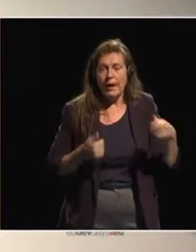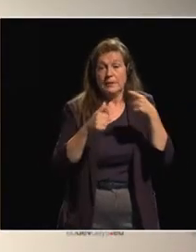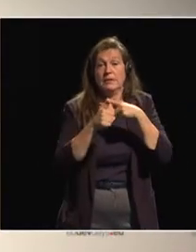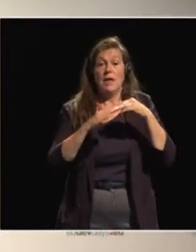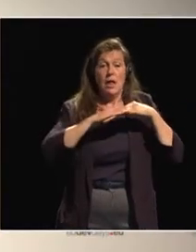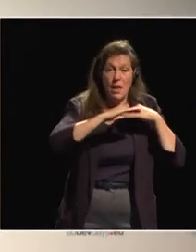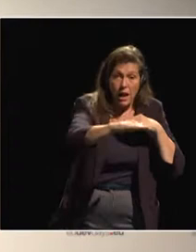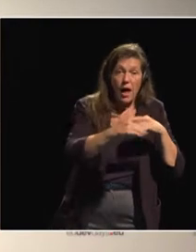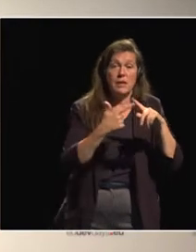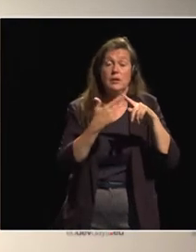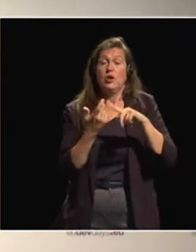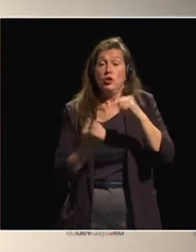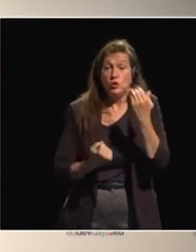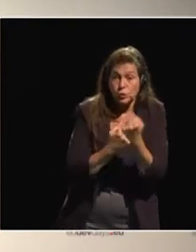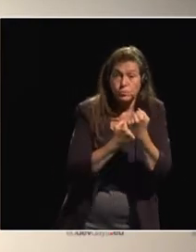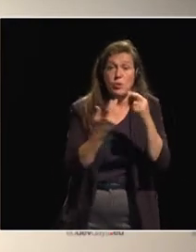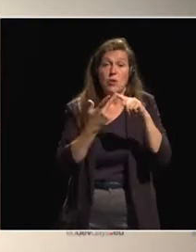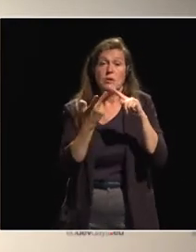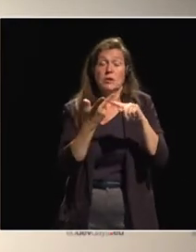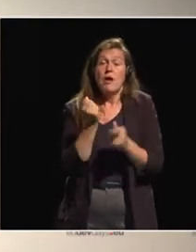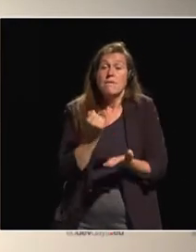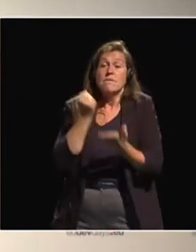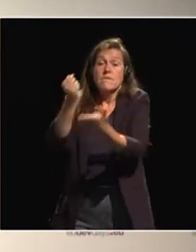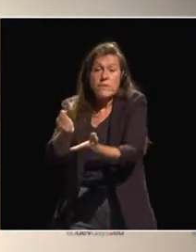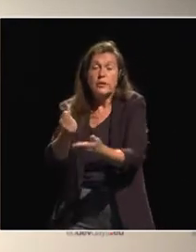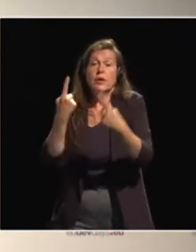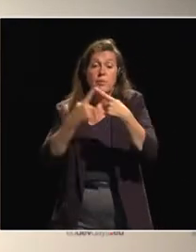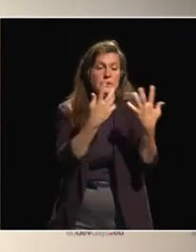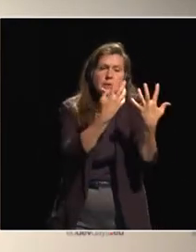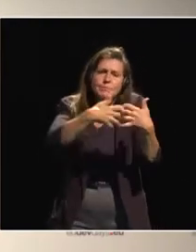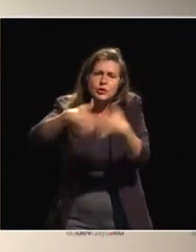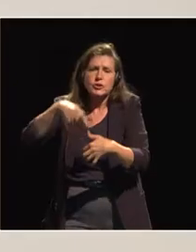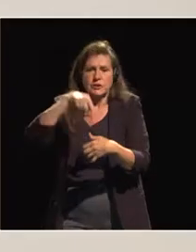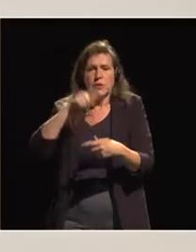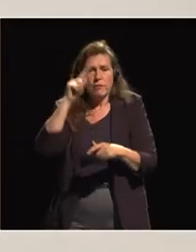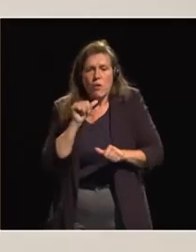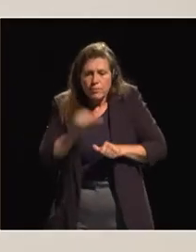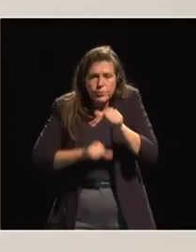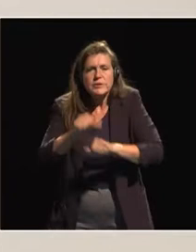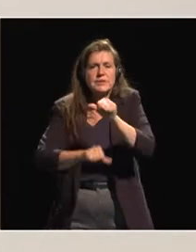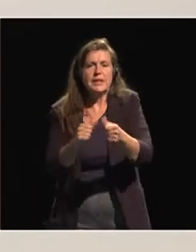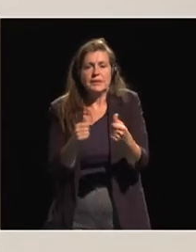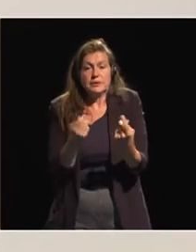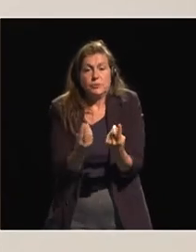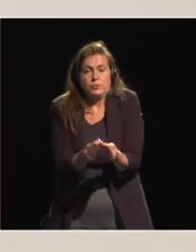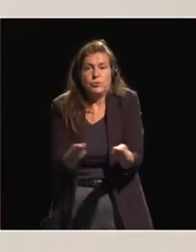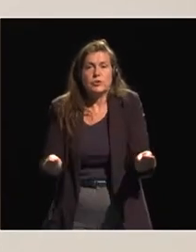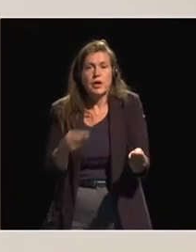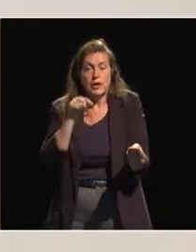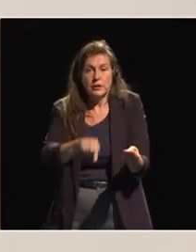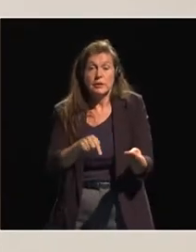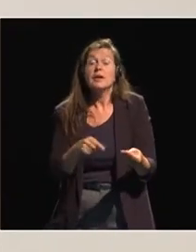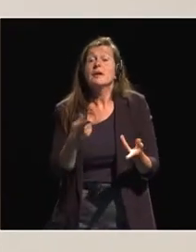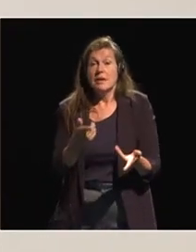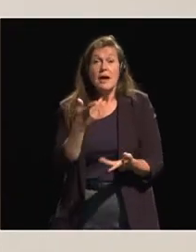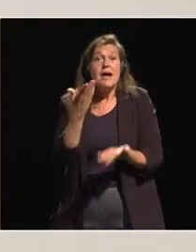support, with funding, and even with machinery to process the products. So I believe if we hold hands together and